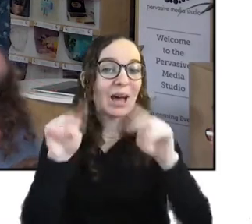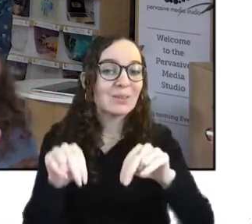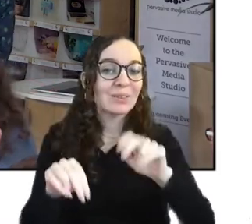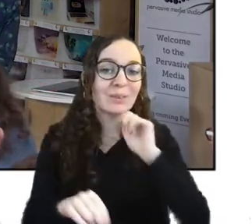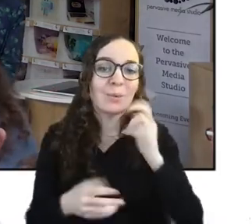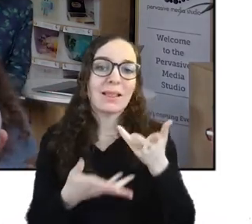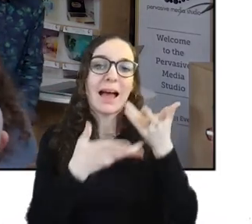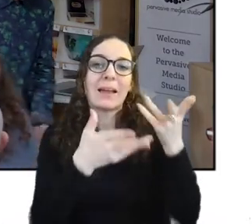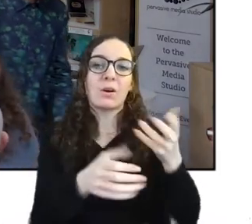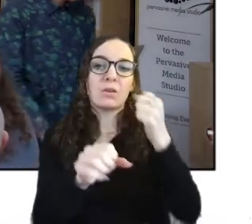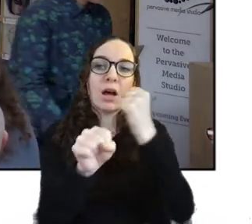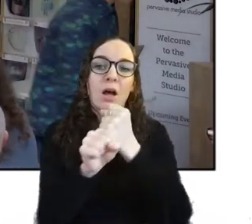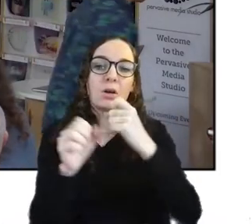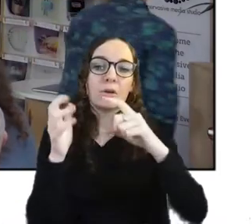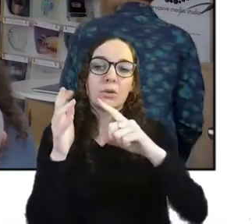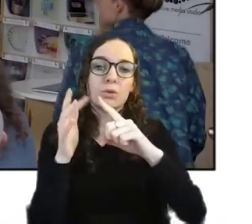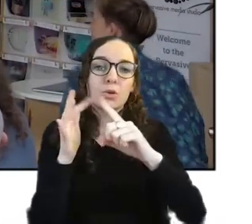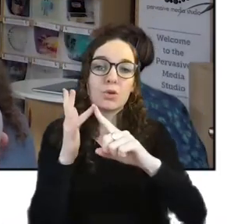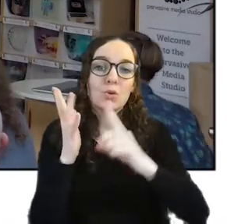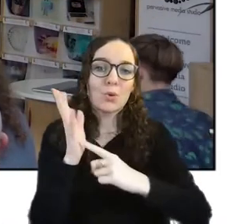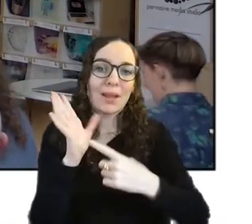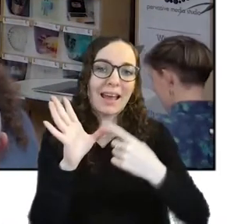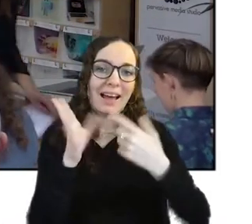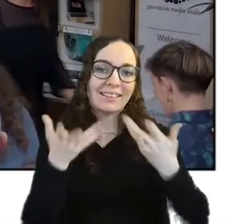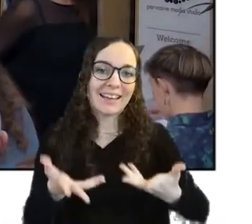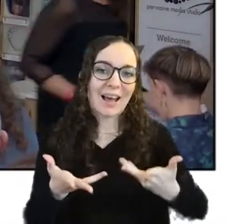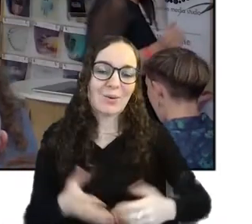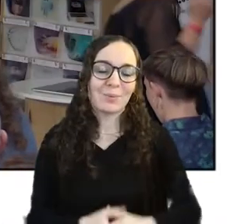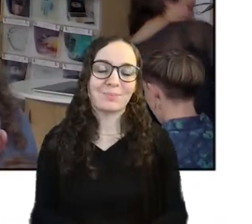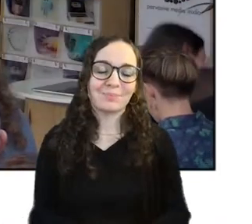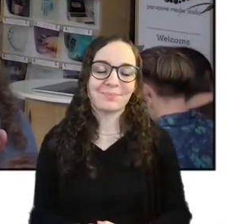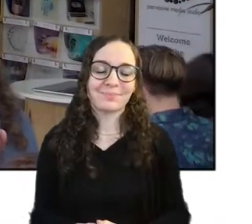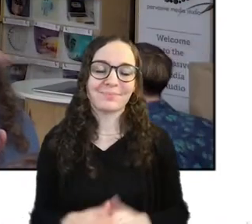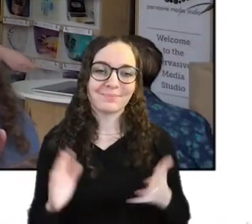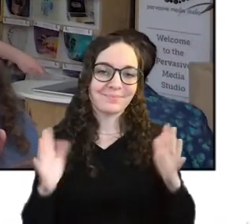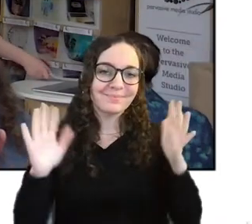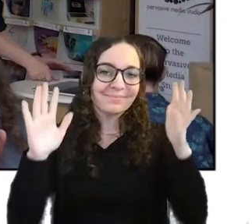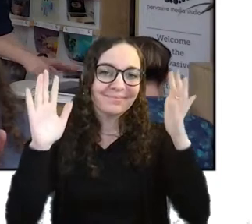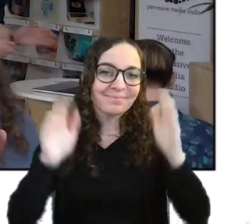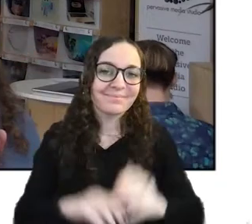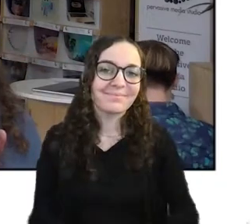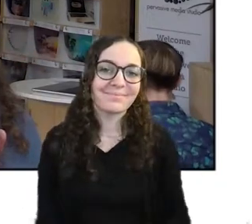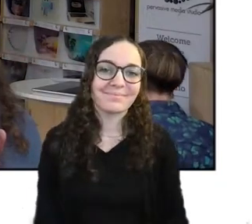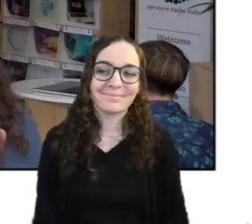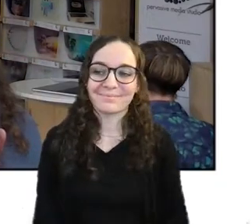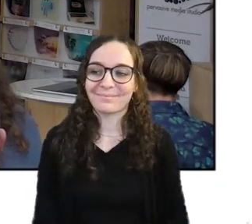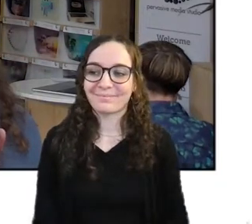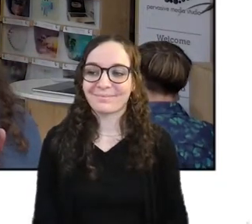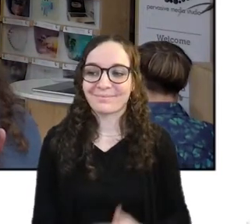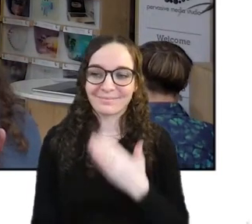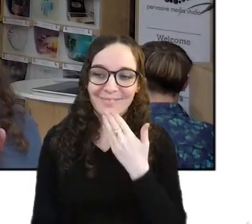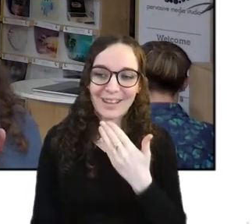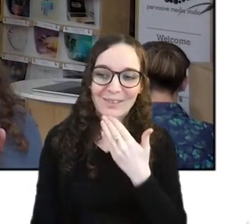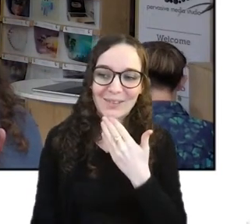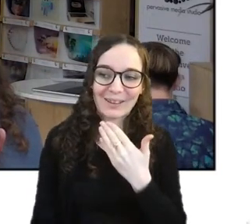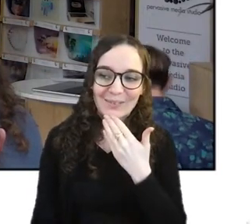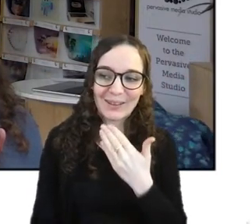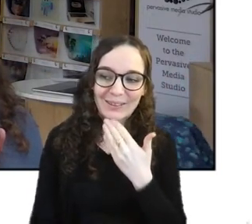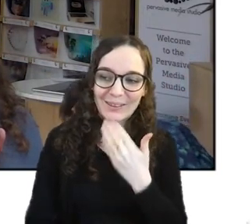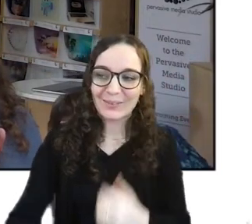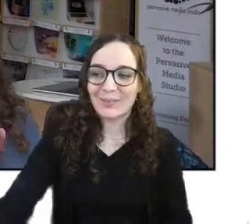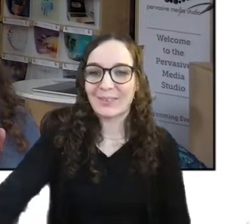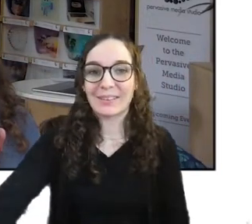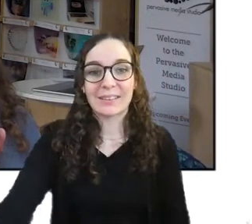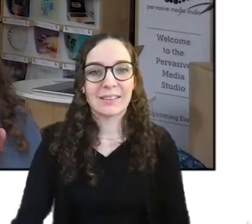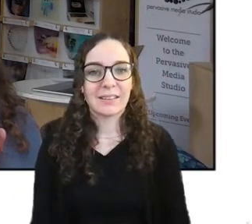you thank you becca thank you martha and thank you everyone